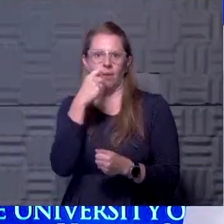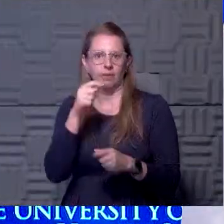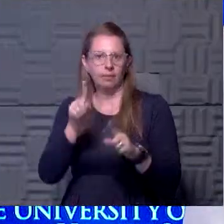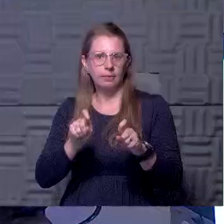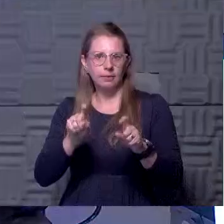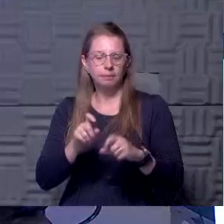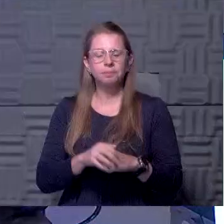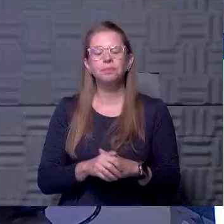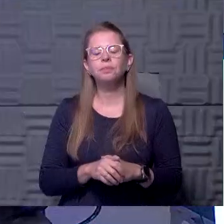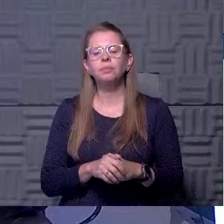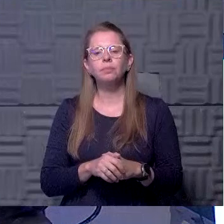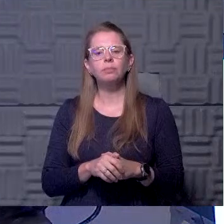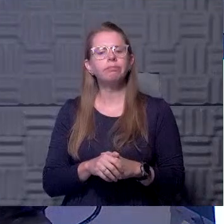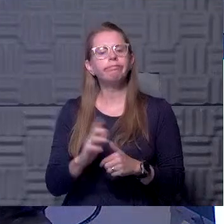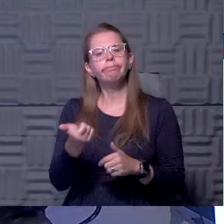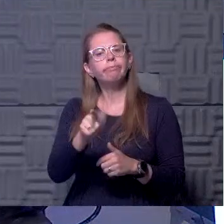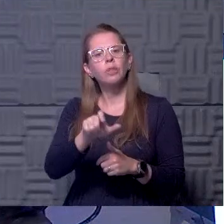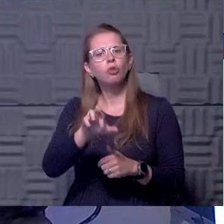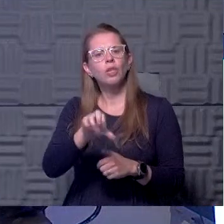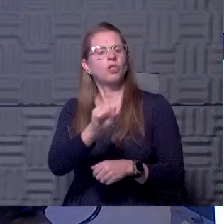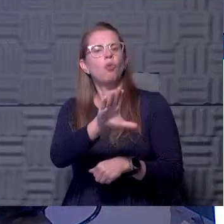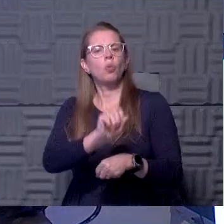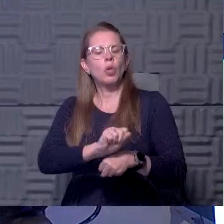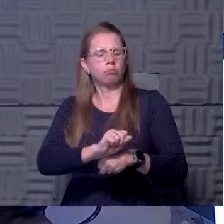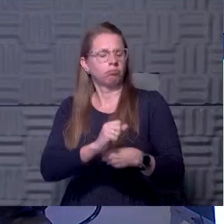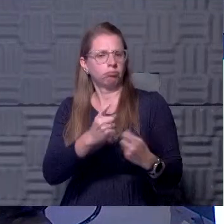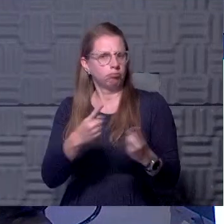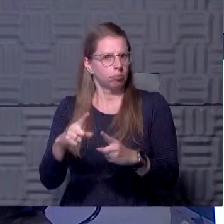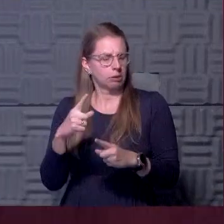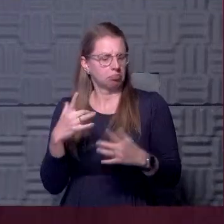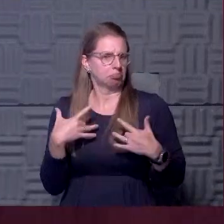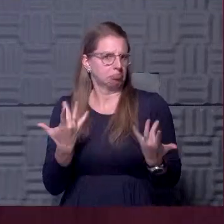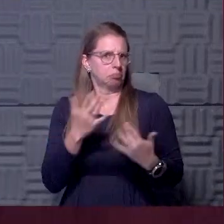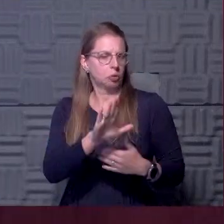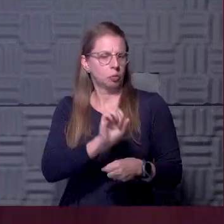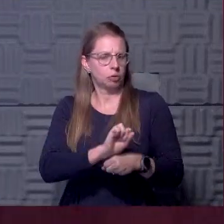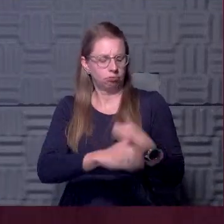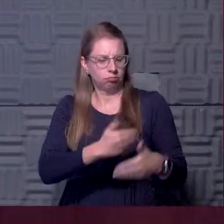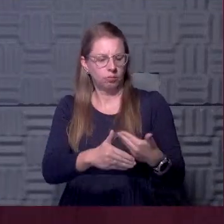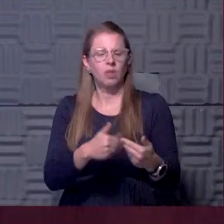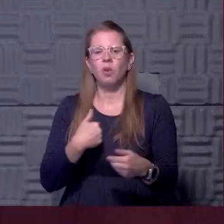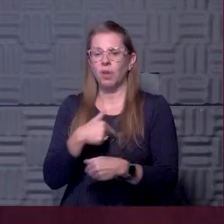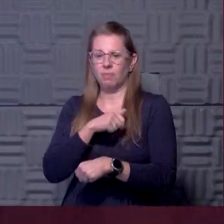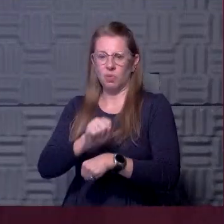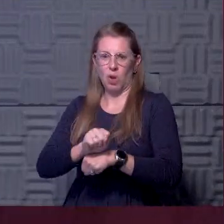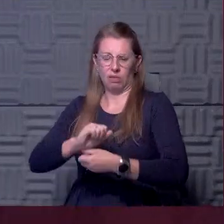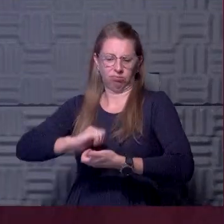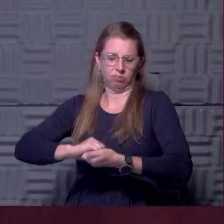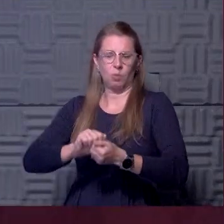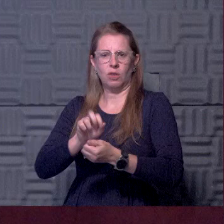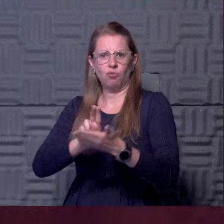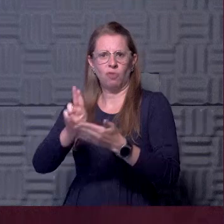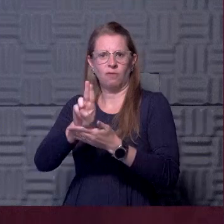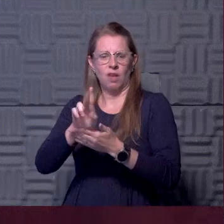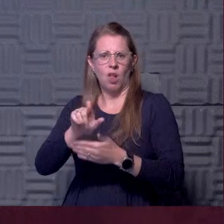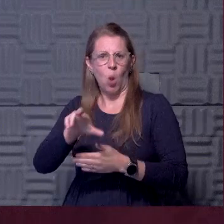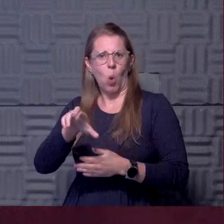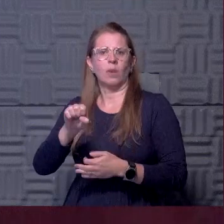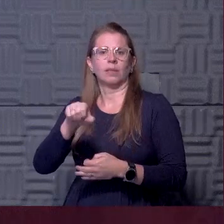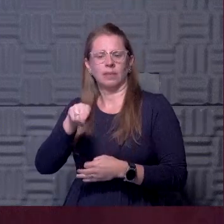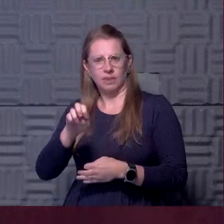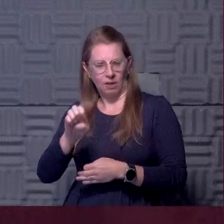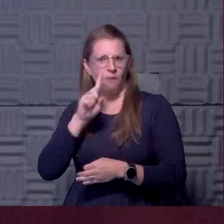talk to us a little bit about your work and what's going on there. Well, we've been partnering with the University of Kansas and Lawrence for a variety of infection prevention and pandemic